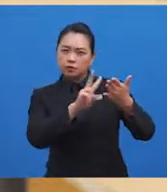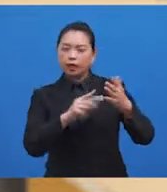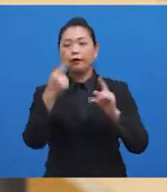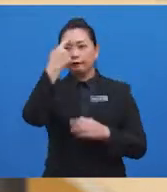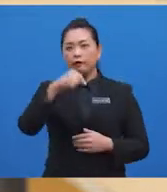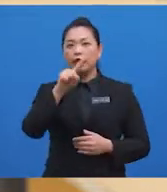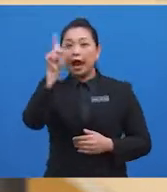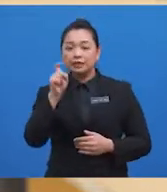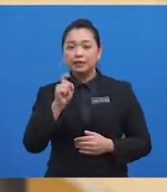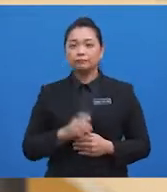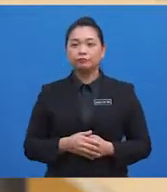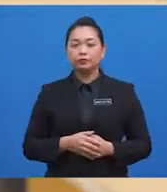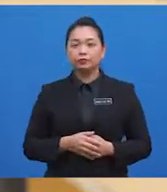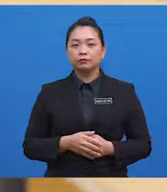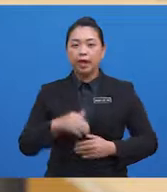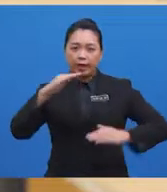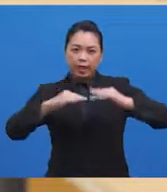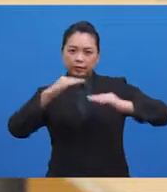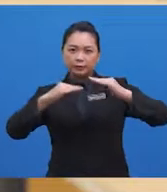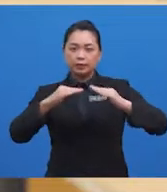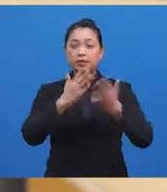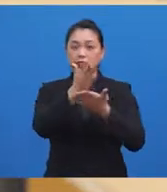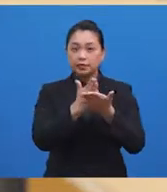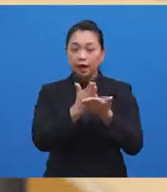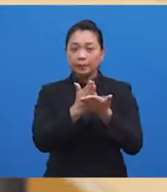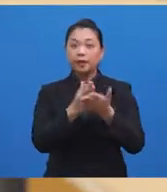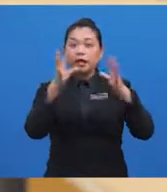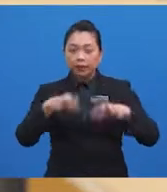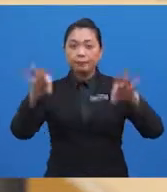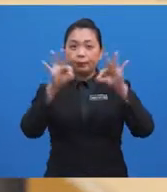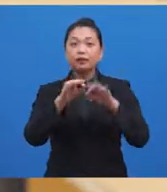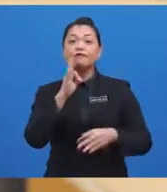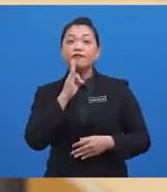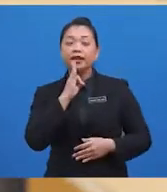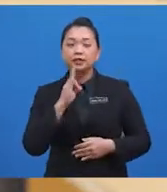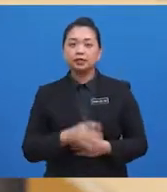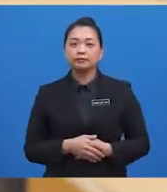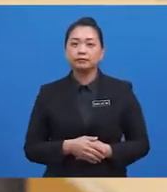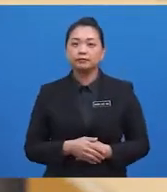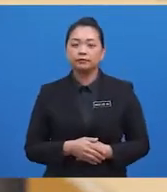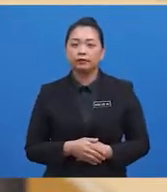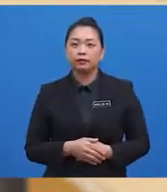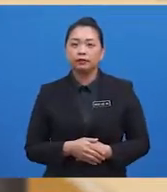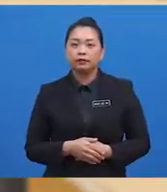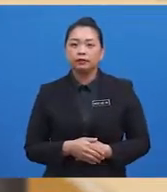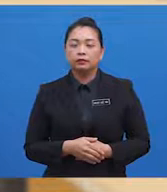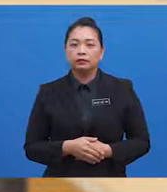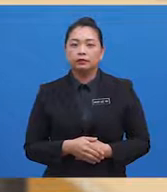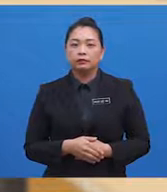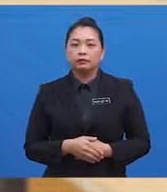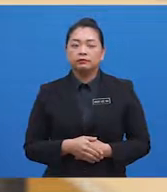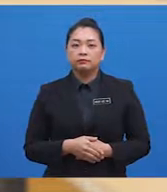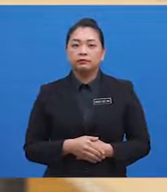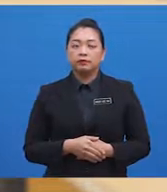well as establishing some important facts about the narrator. Another set of skills which is synonymous